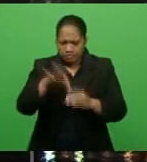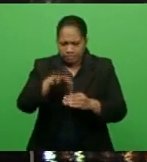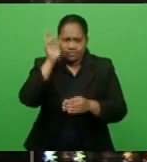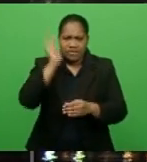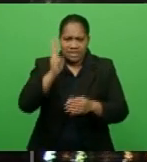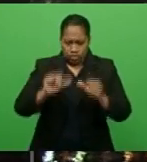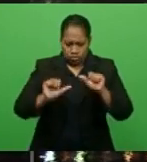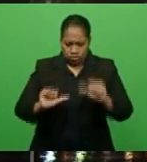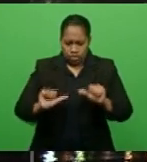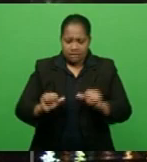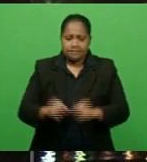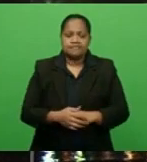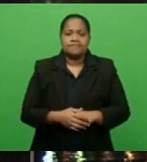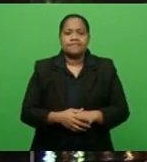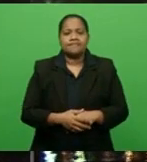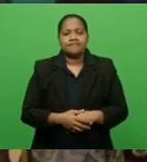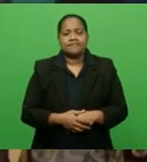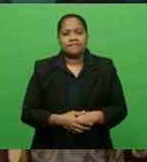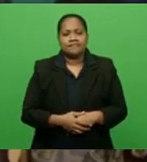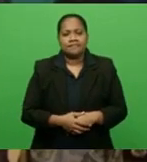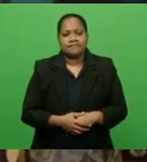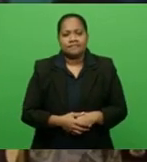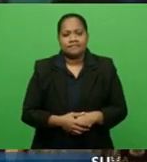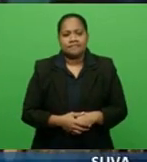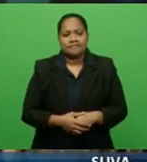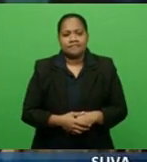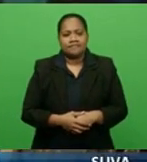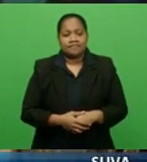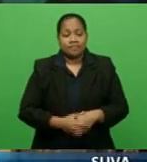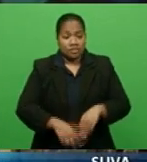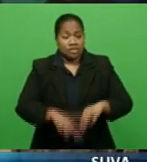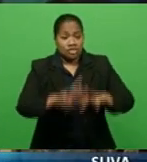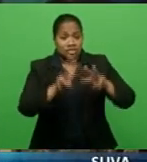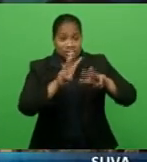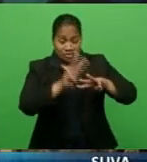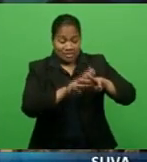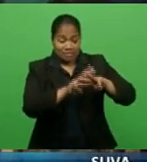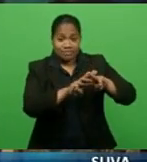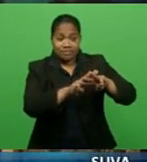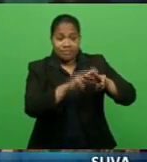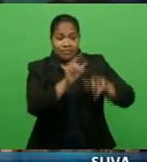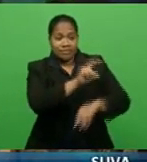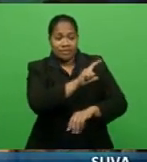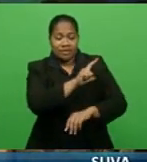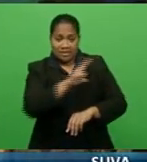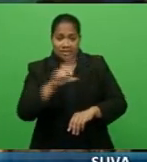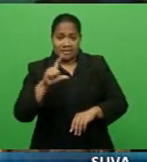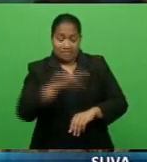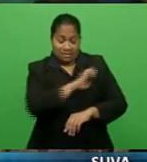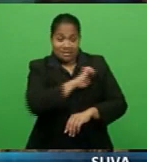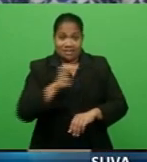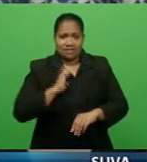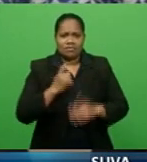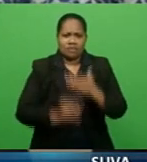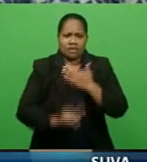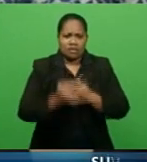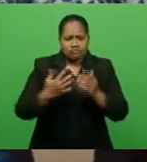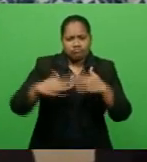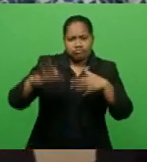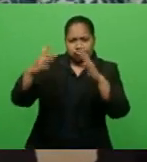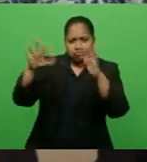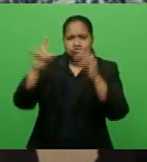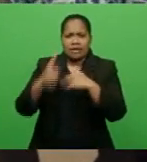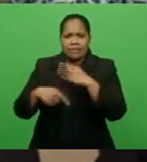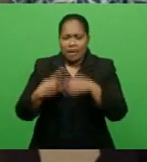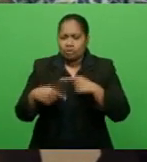Josai Nanunga reports. The Sidelpa executives are all praisers following the appointment of Ratu Epinesa Seru